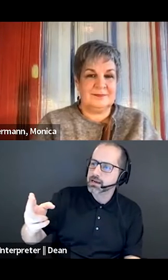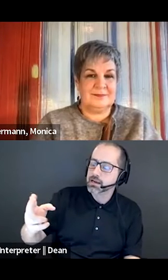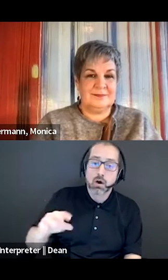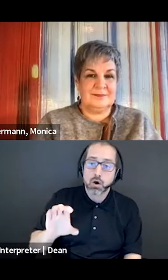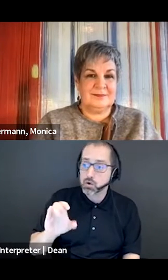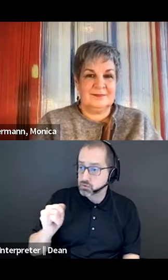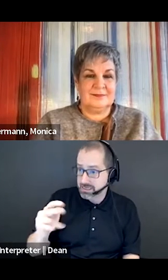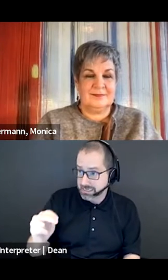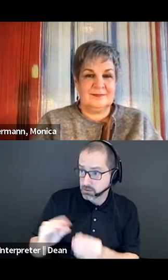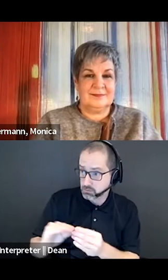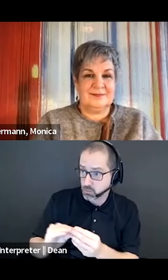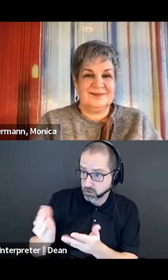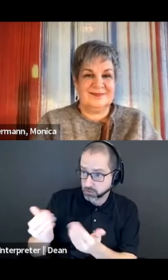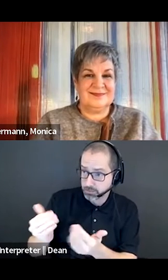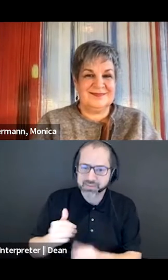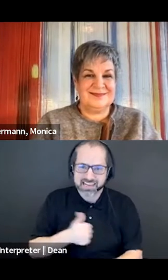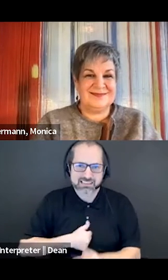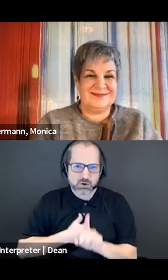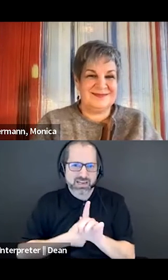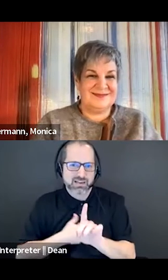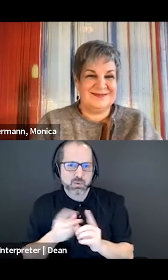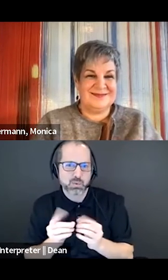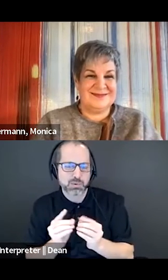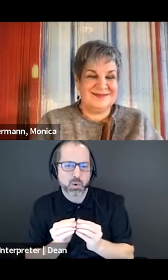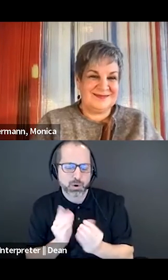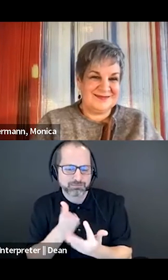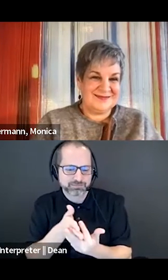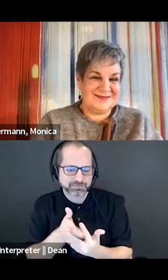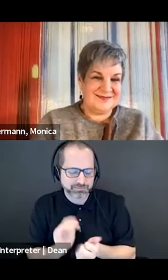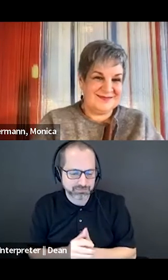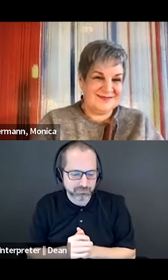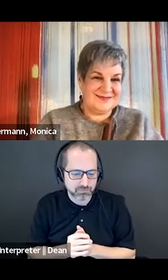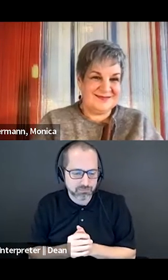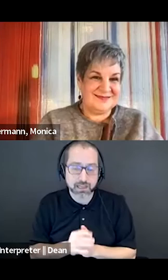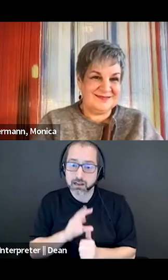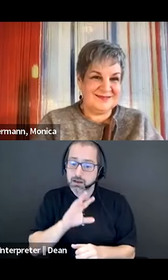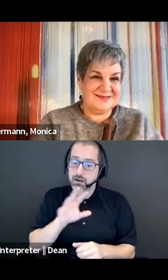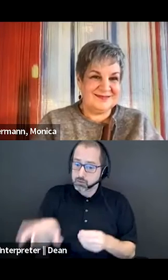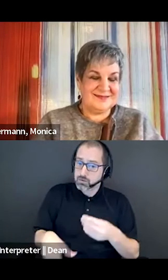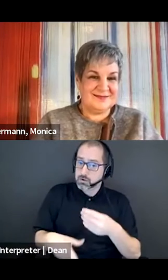Did you ask one more thing? Also, just to include that